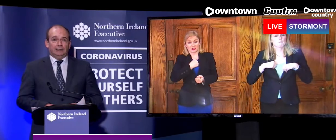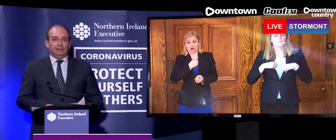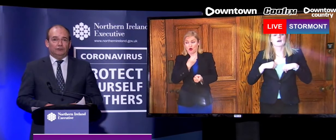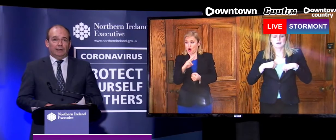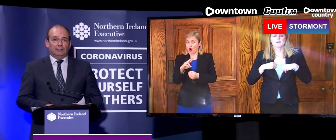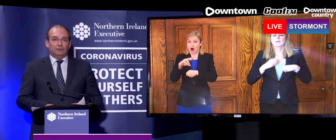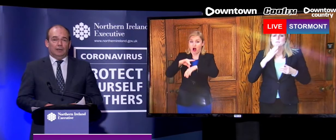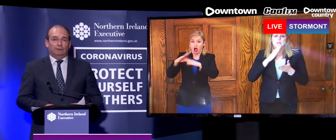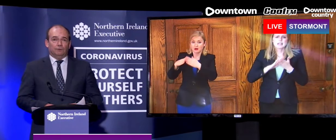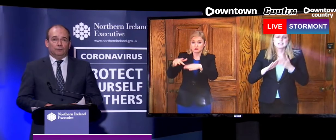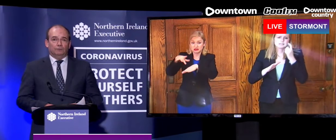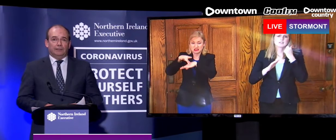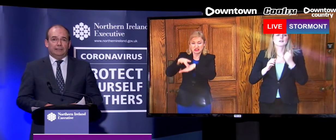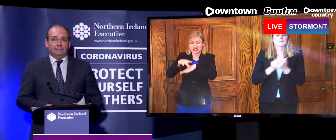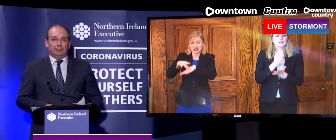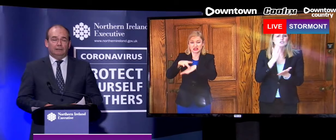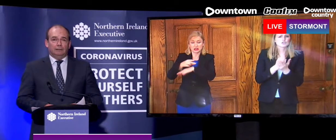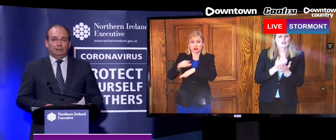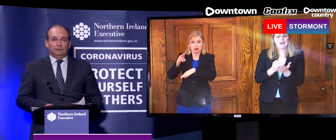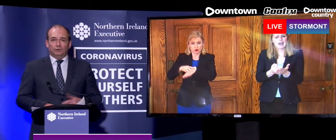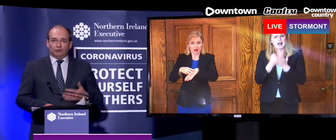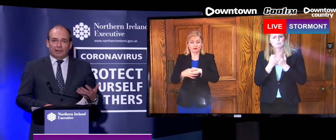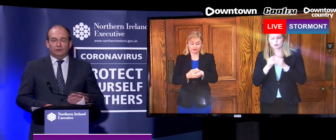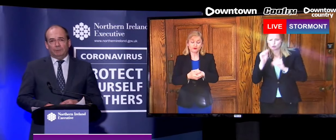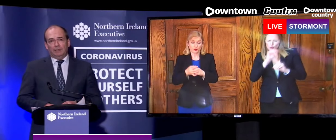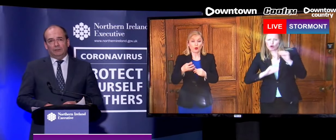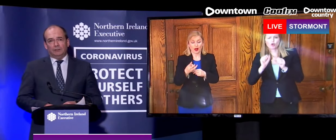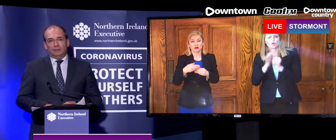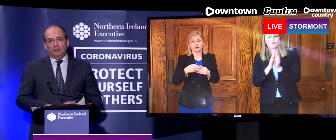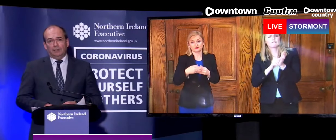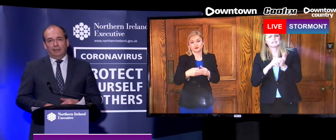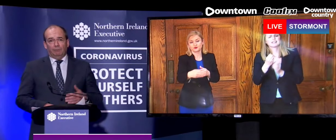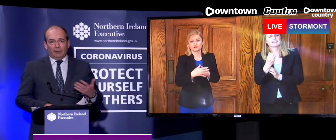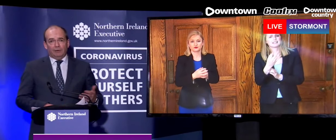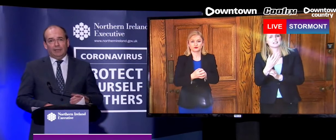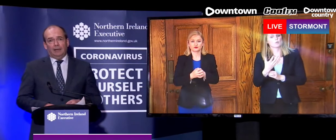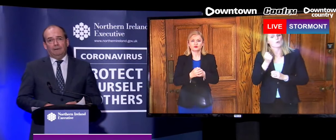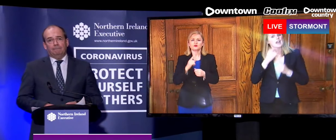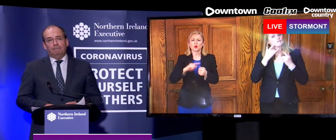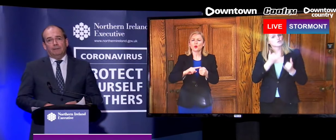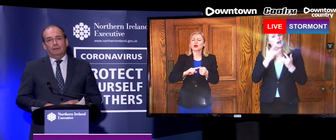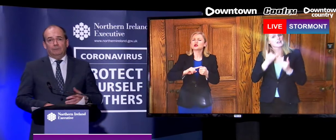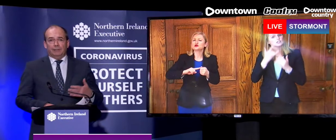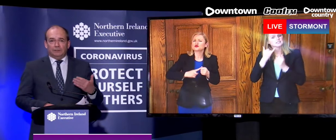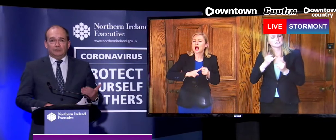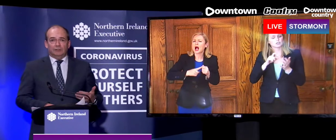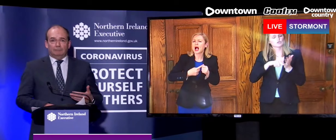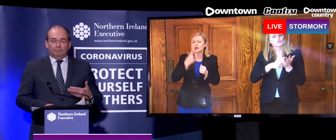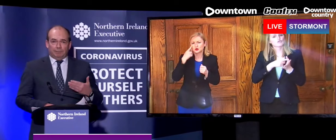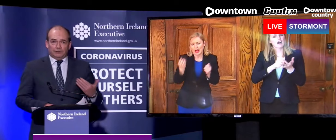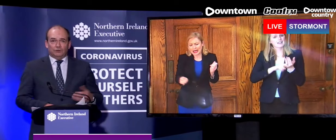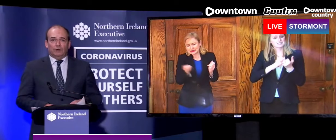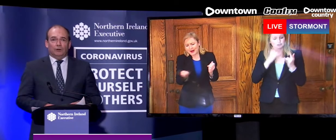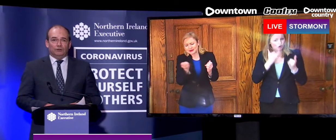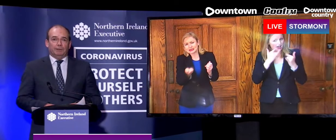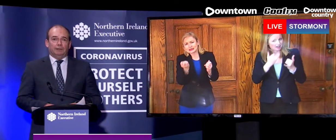clinical trials for COVID-19. Those trials will be conducted in primary care. They will be conducted in